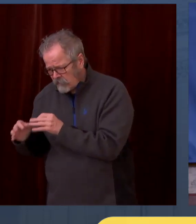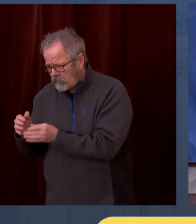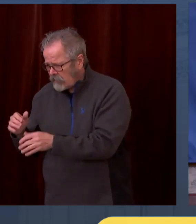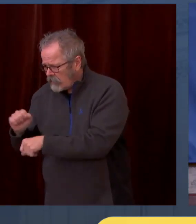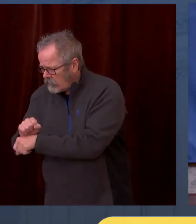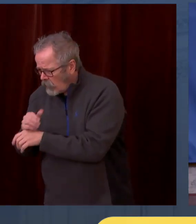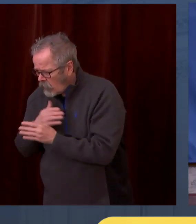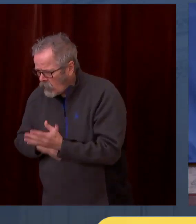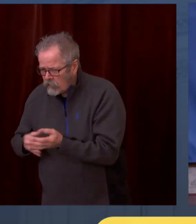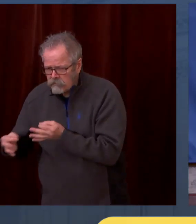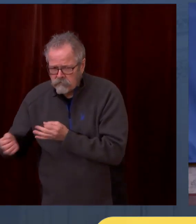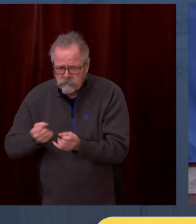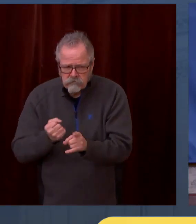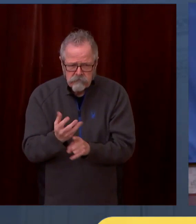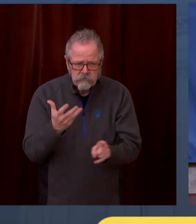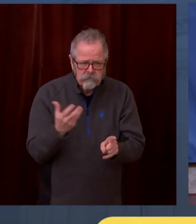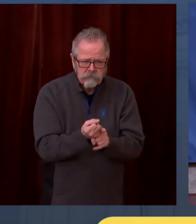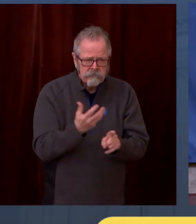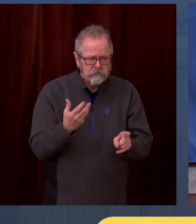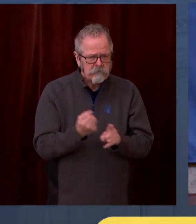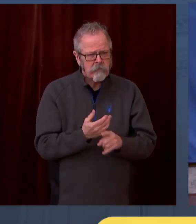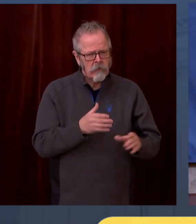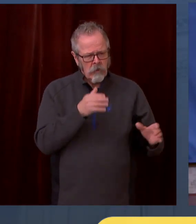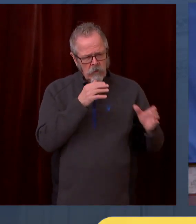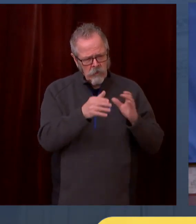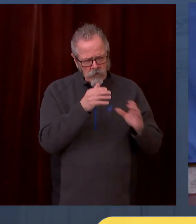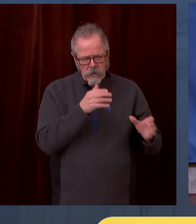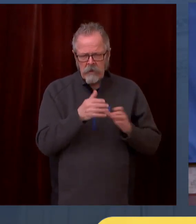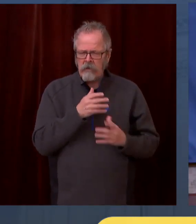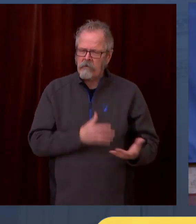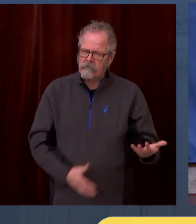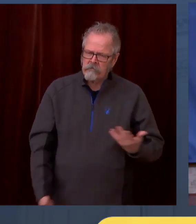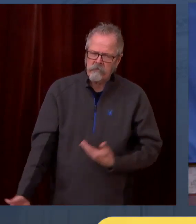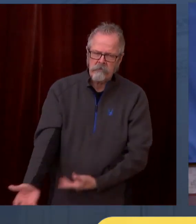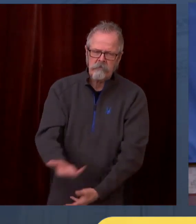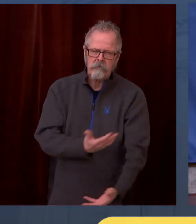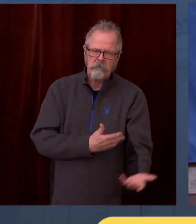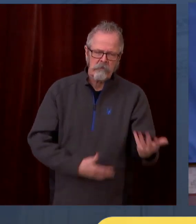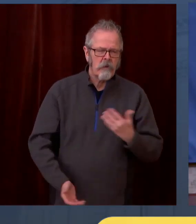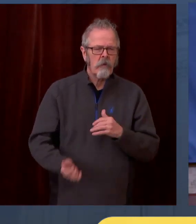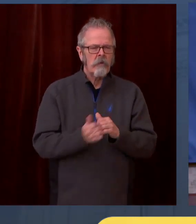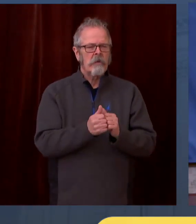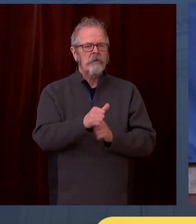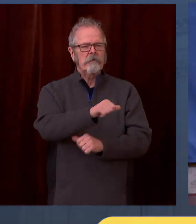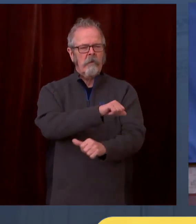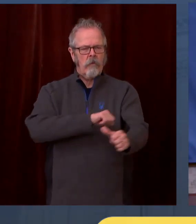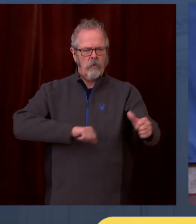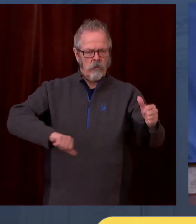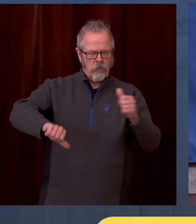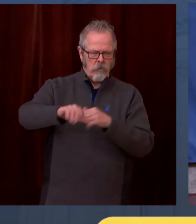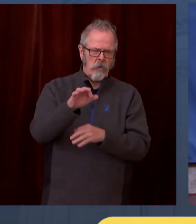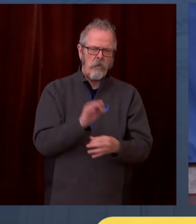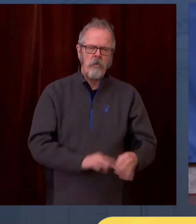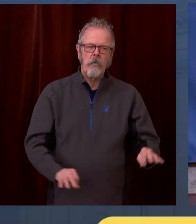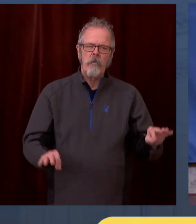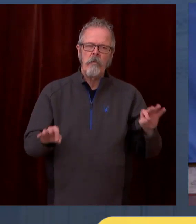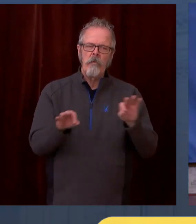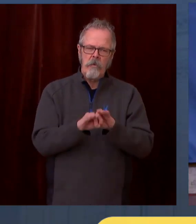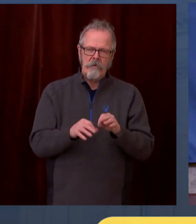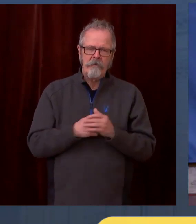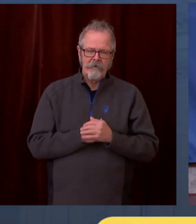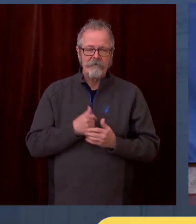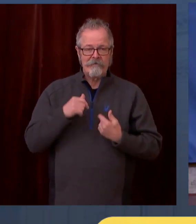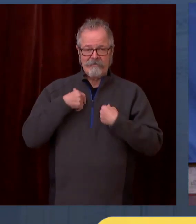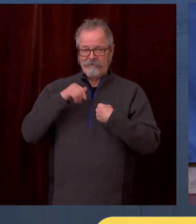were at the Chelan Fruit, we had a tremendous local health plan and an employer who cared about their employees and